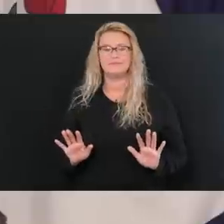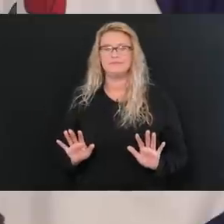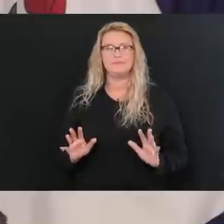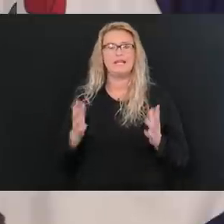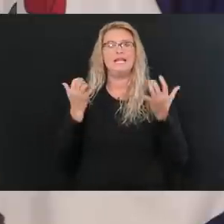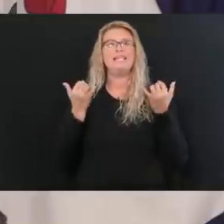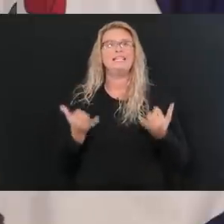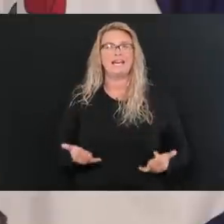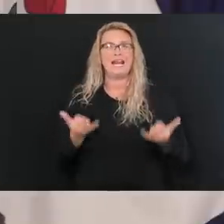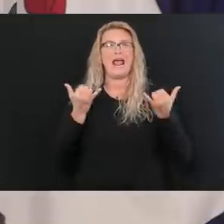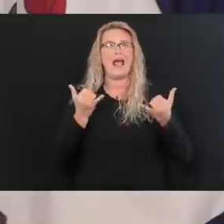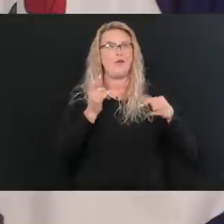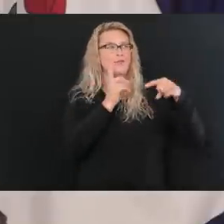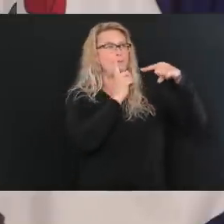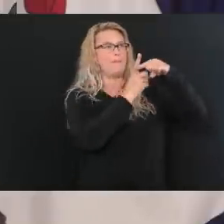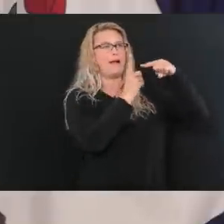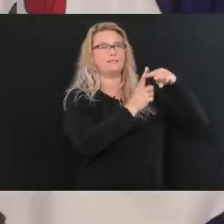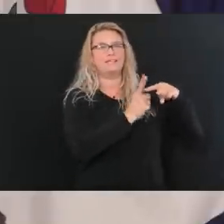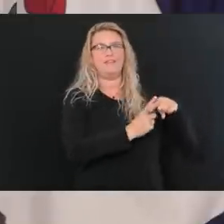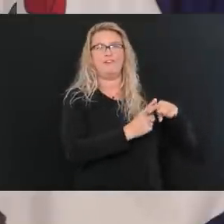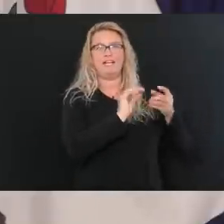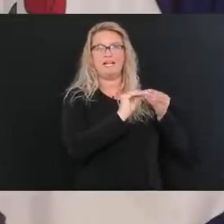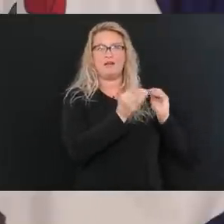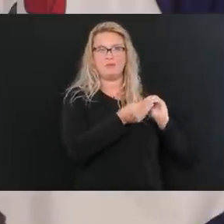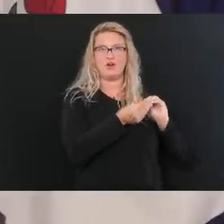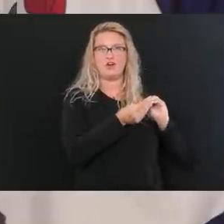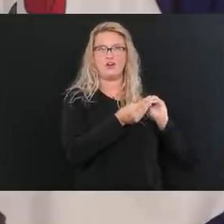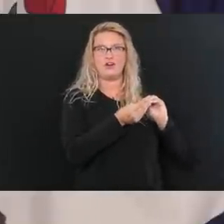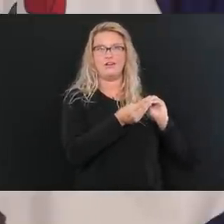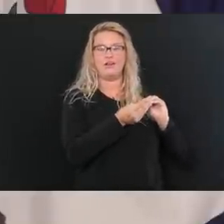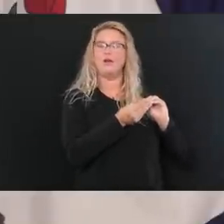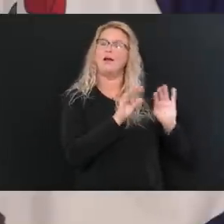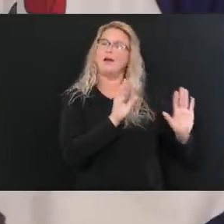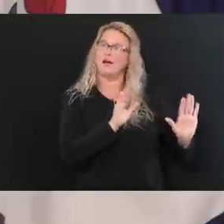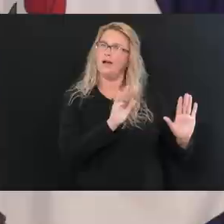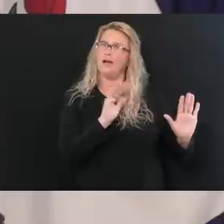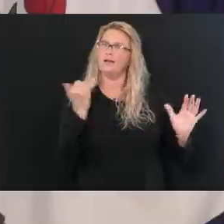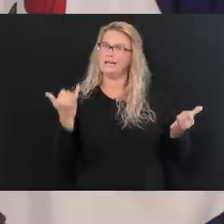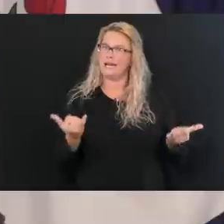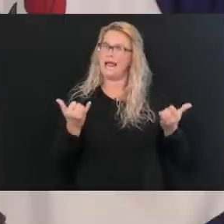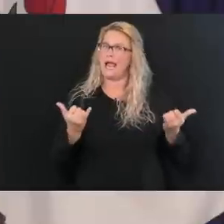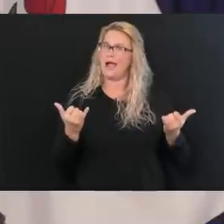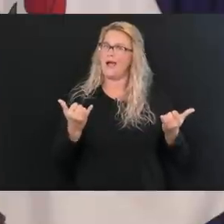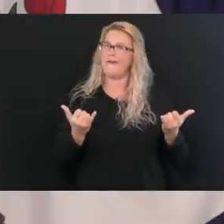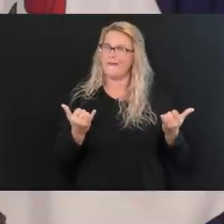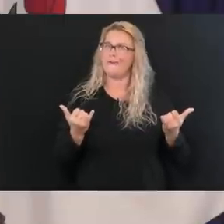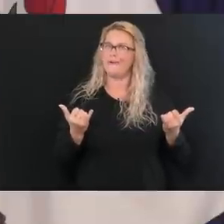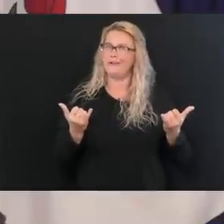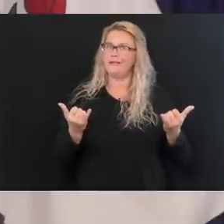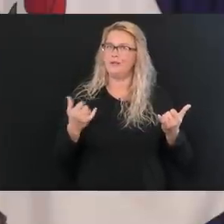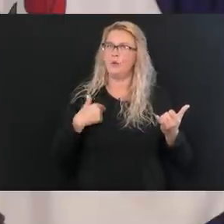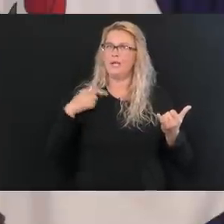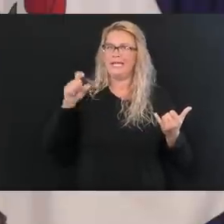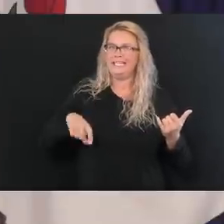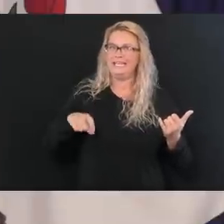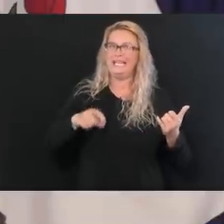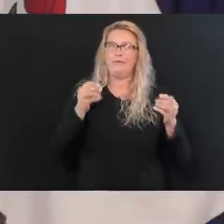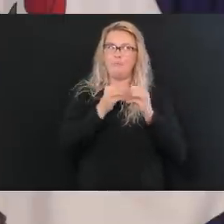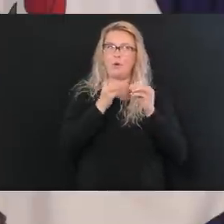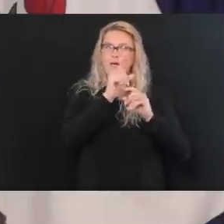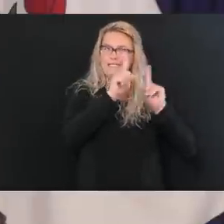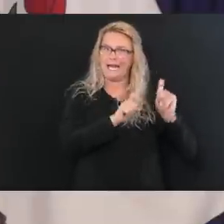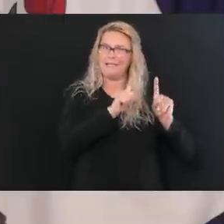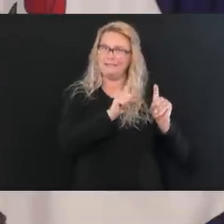coming up with the positivity arm and saying, wait a minute here, you know, we need the test